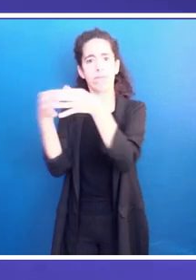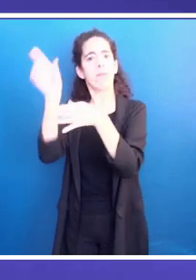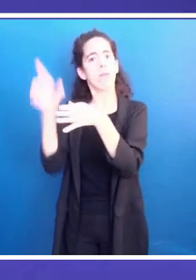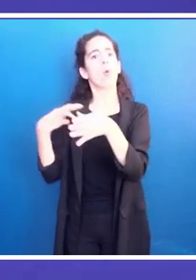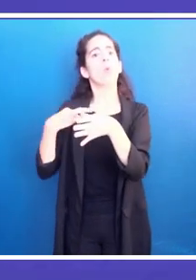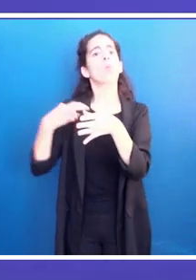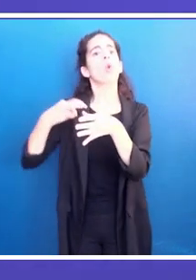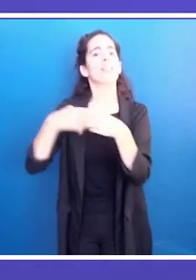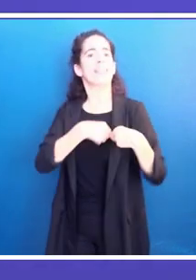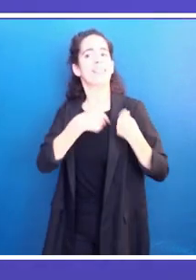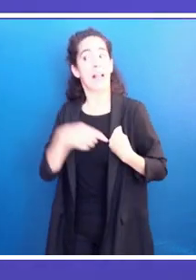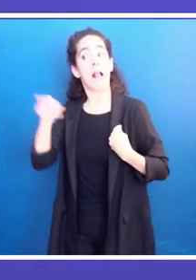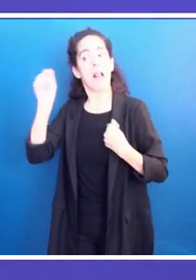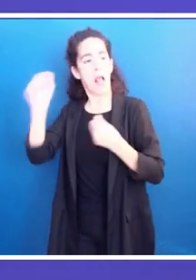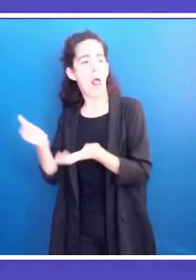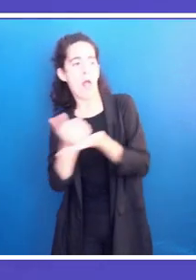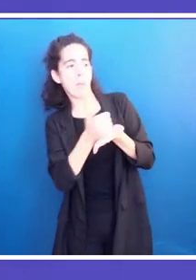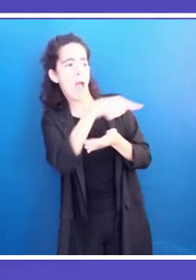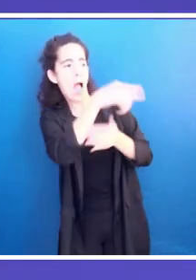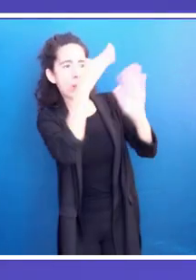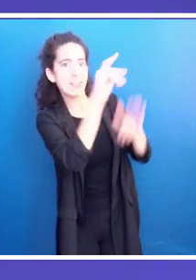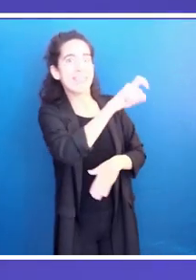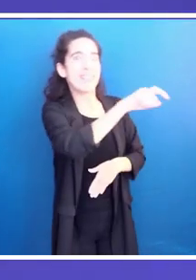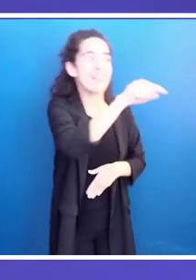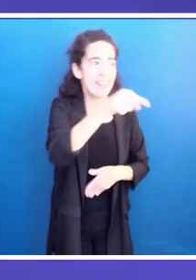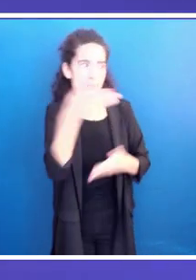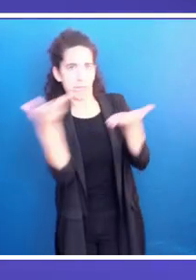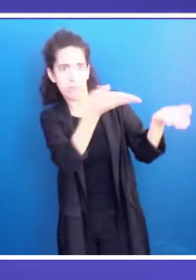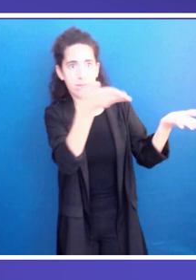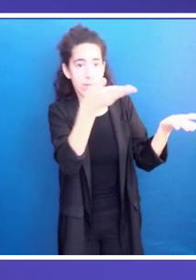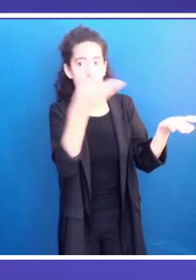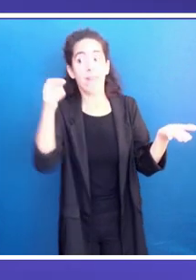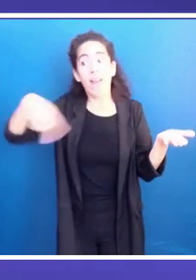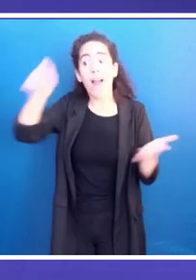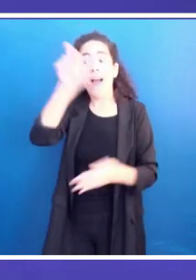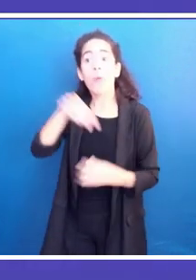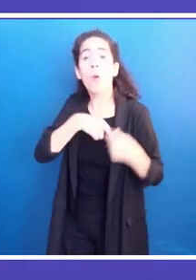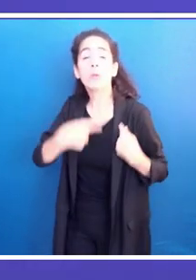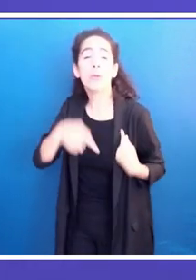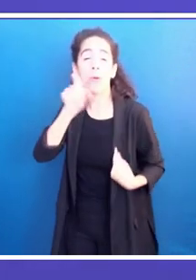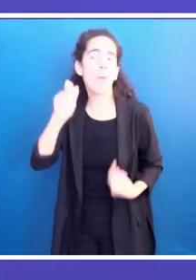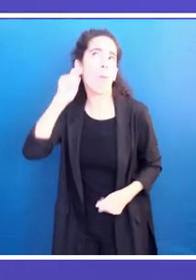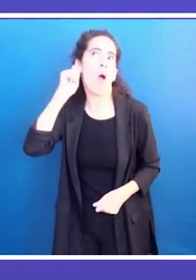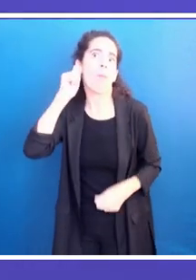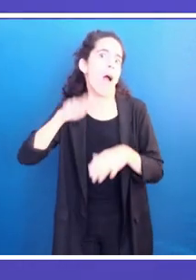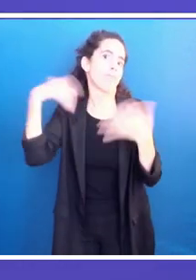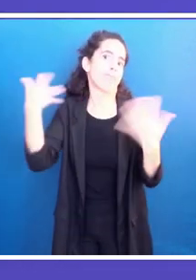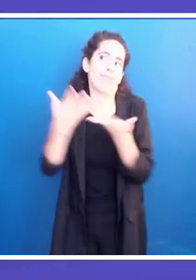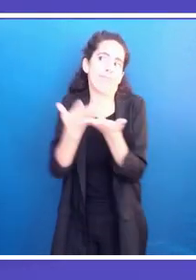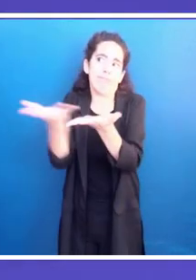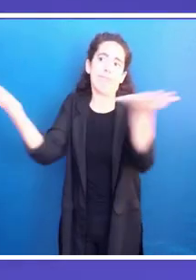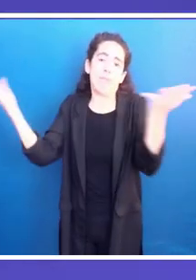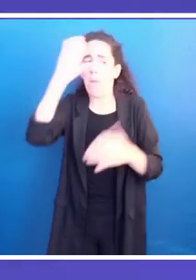working at these two levels. At my municipality, we have seen women actually working more